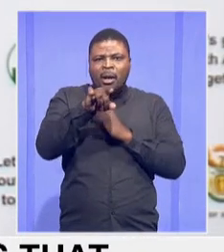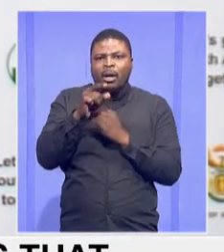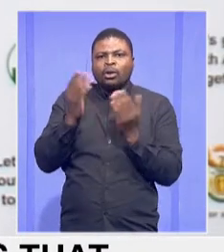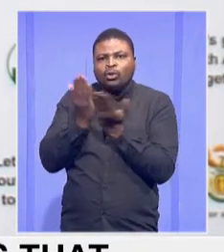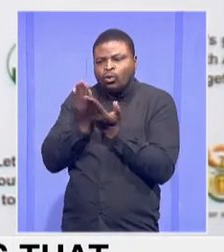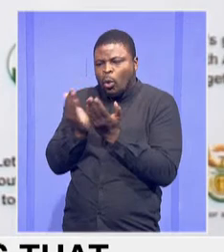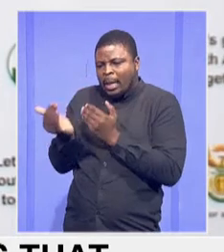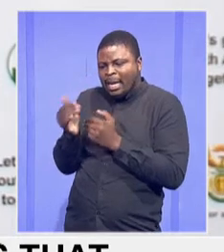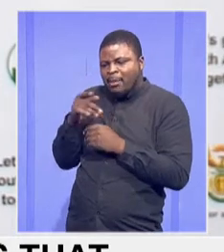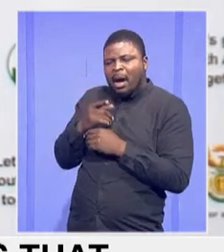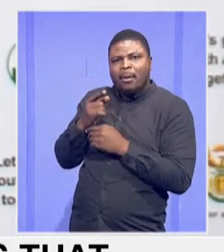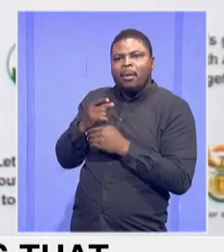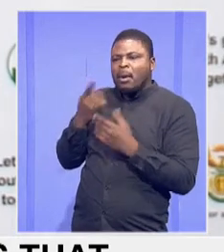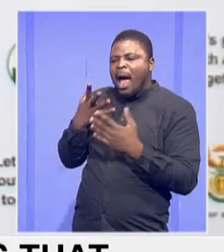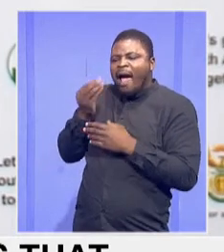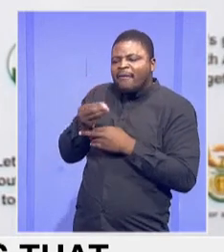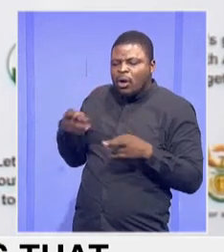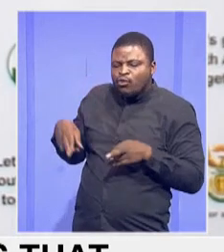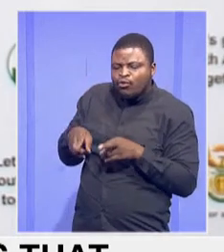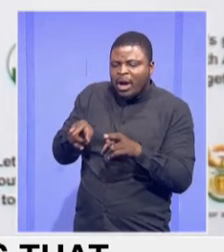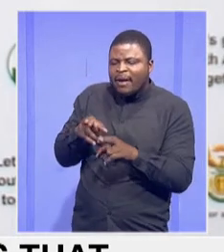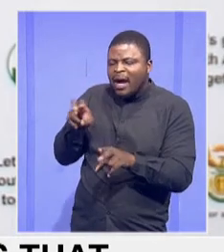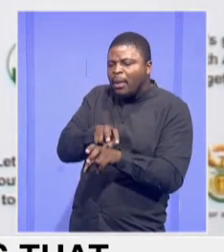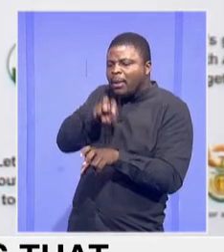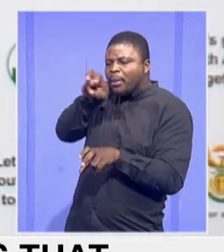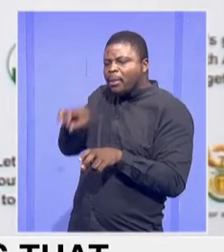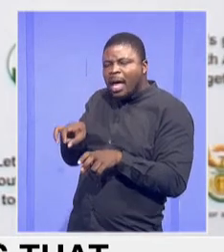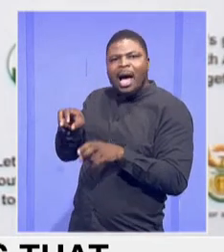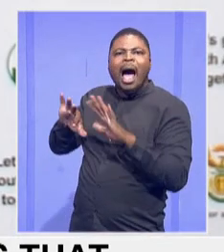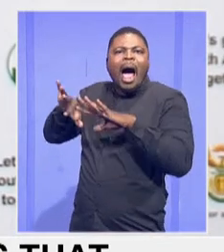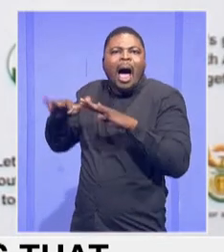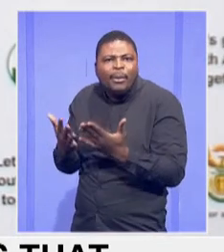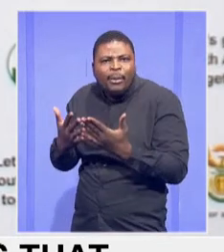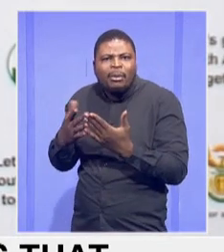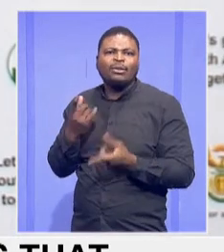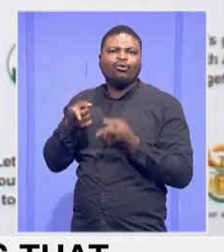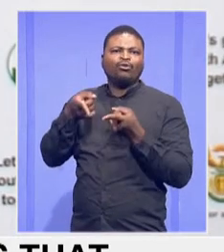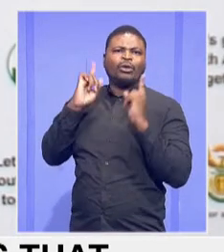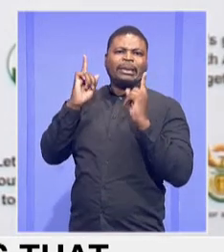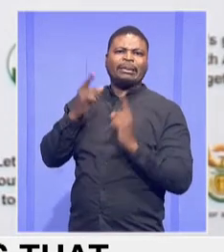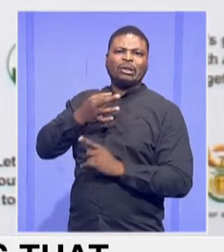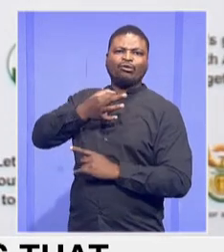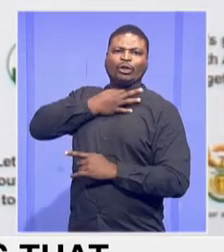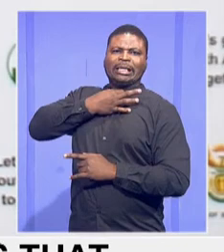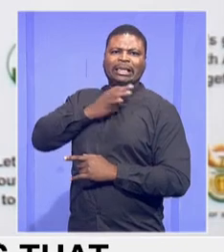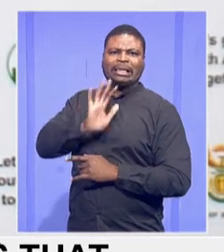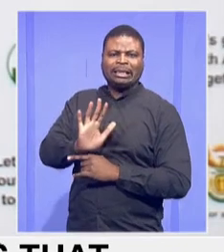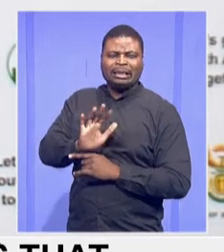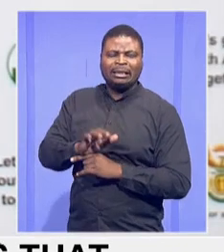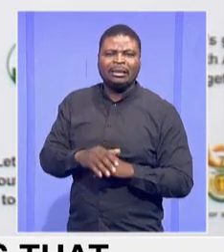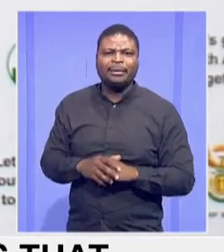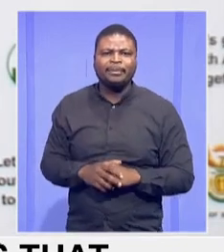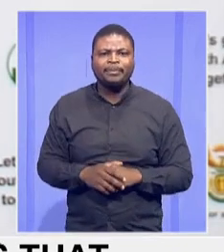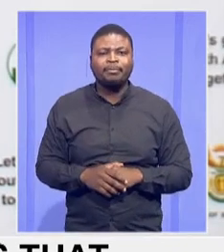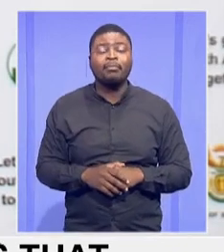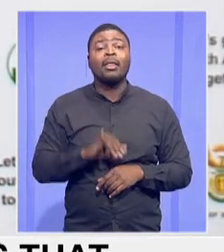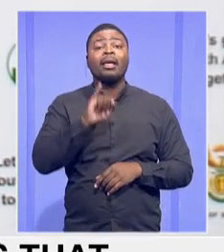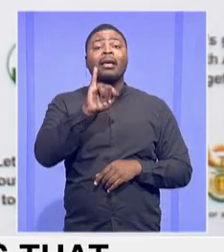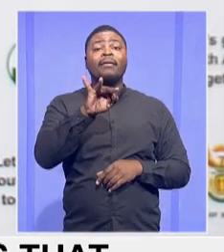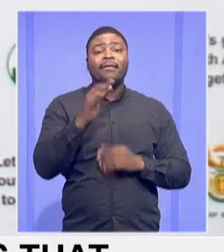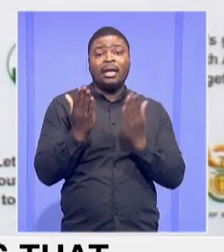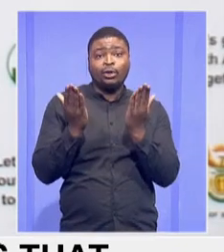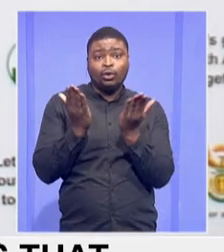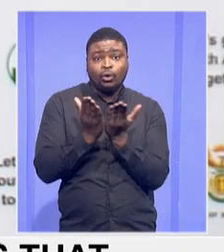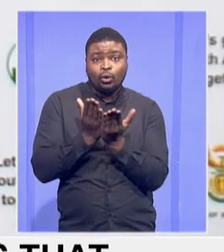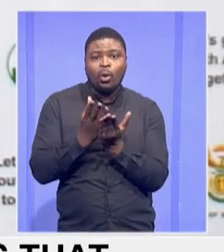or across the river. We've kept some of these schools. Our minimum is that if a school has learners that are lower